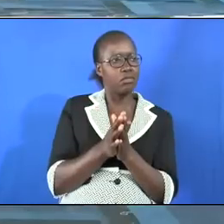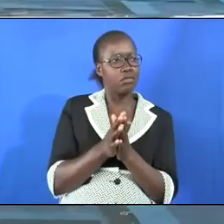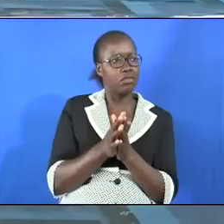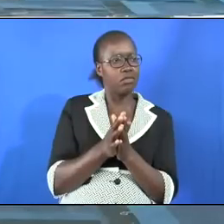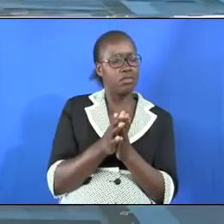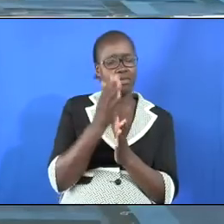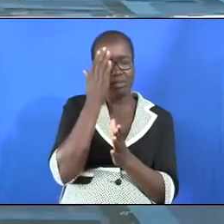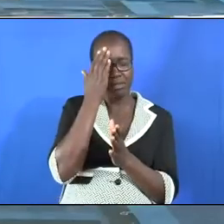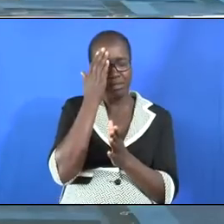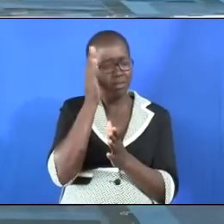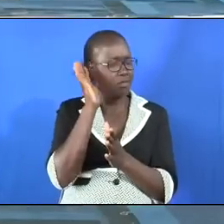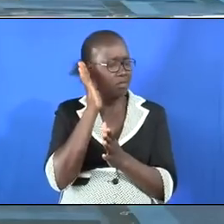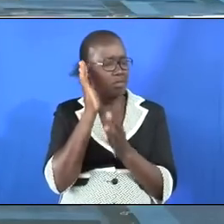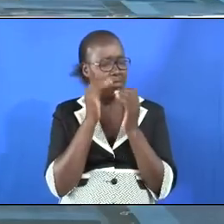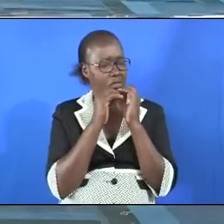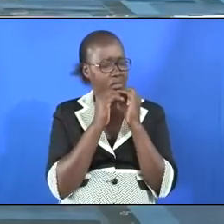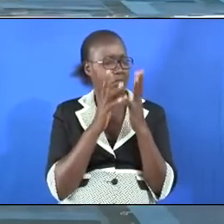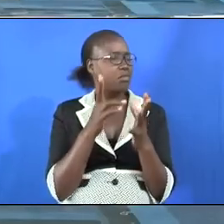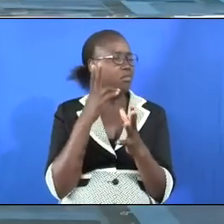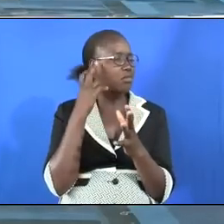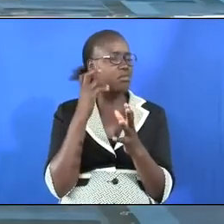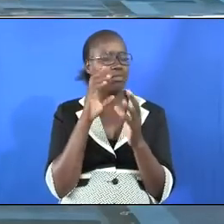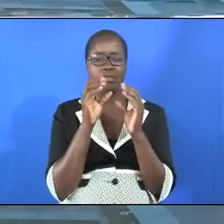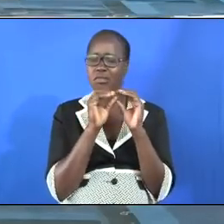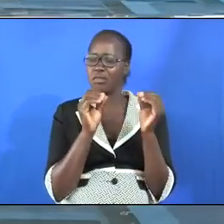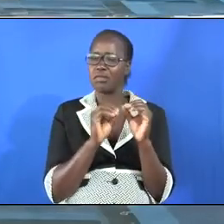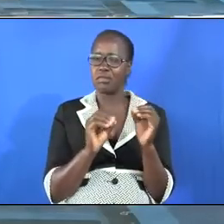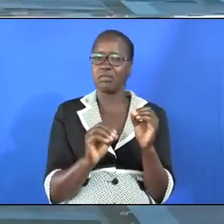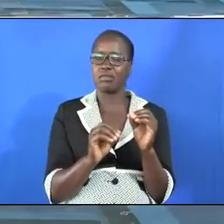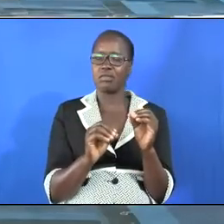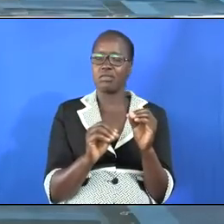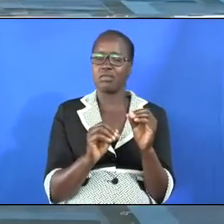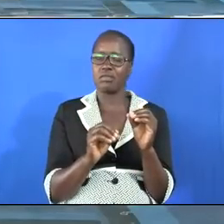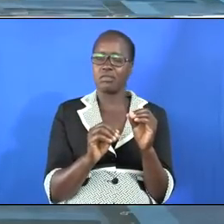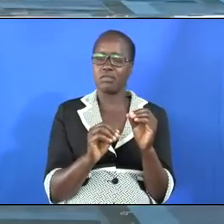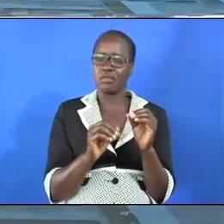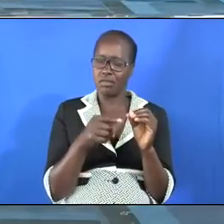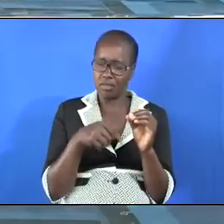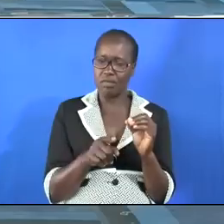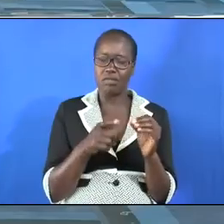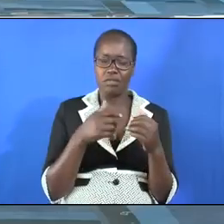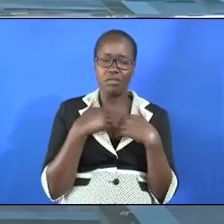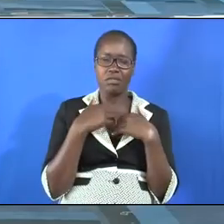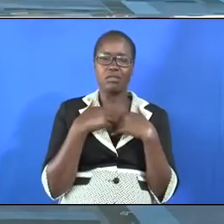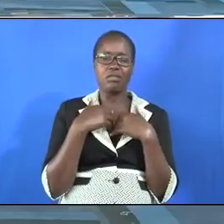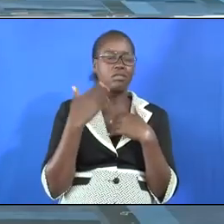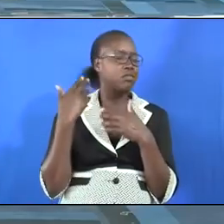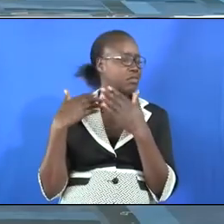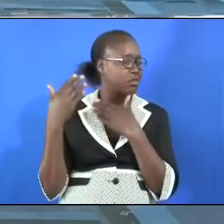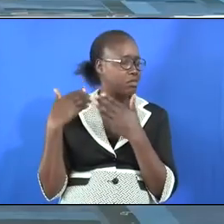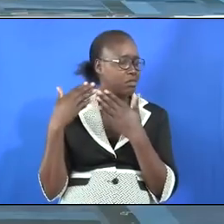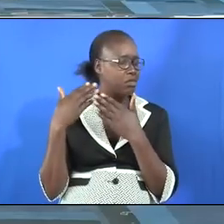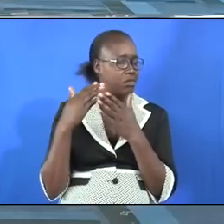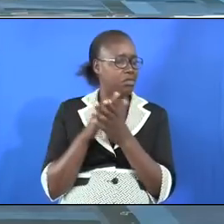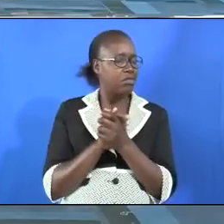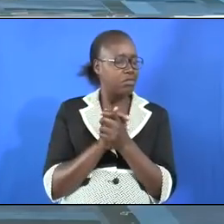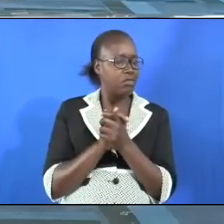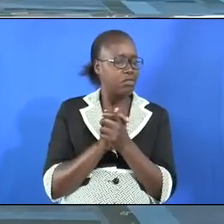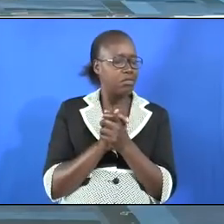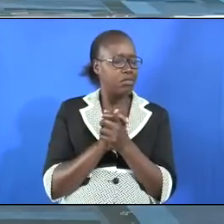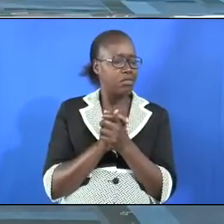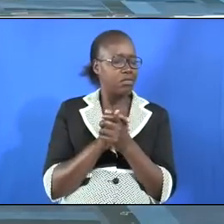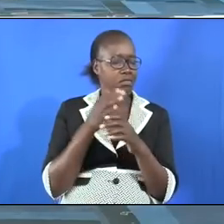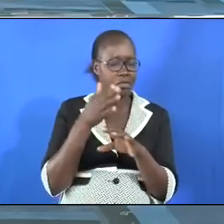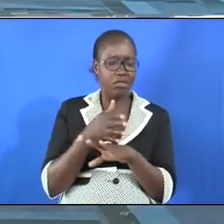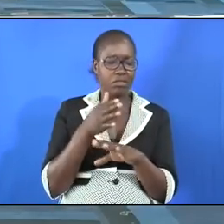Israel will not listen they gave themselves to idolatry they were